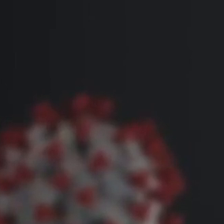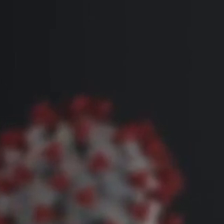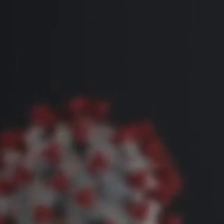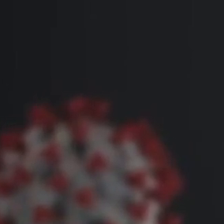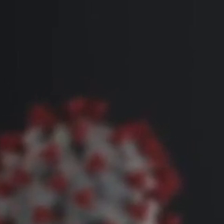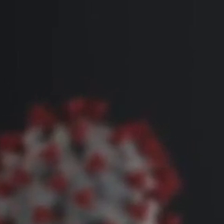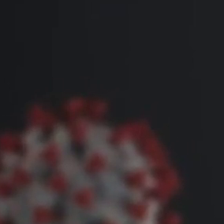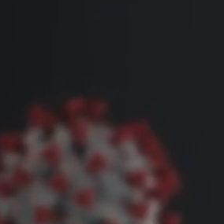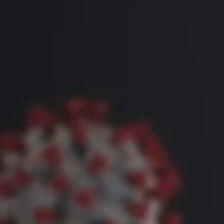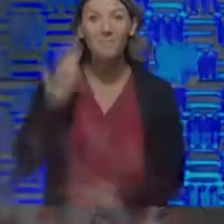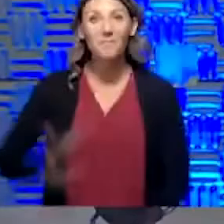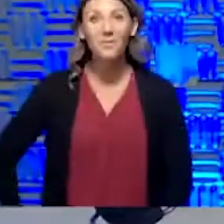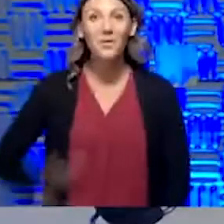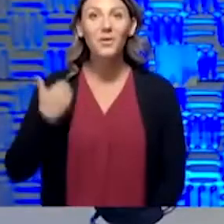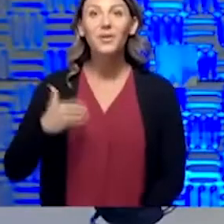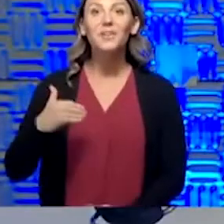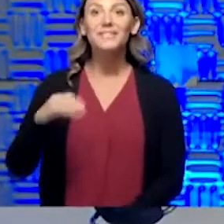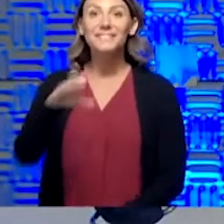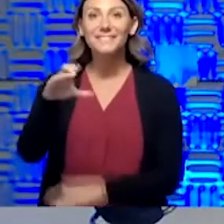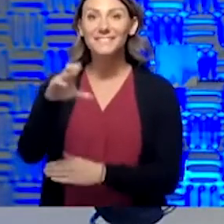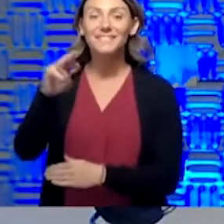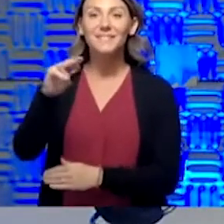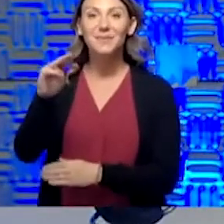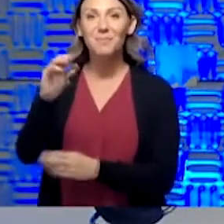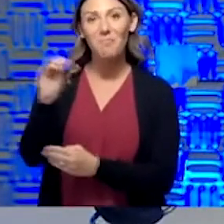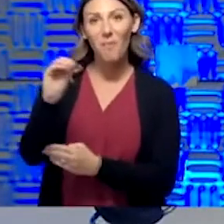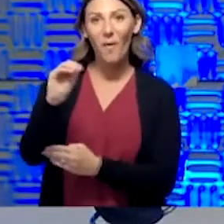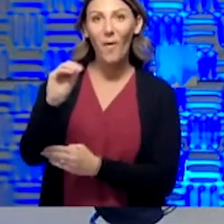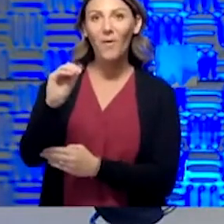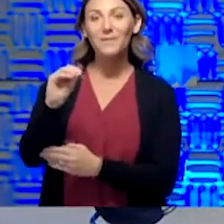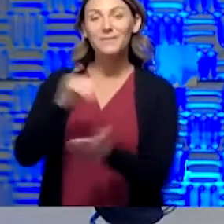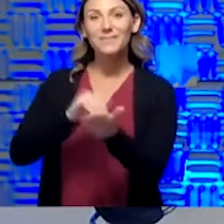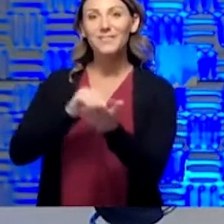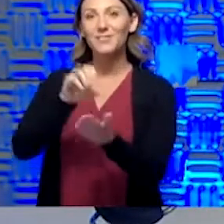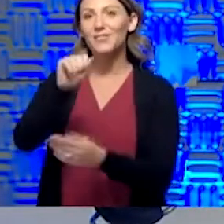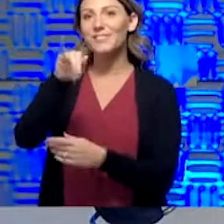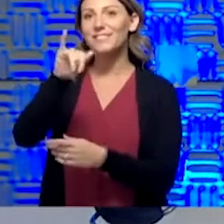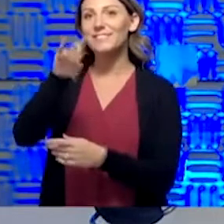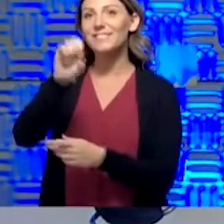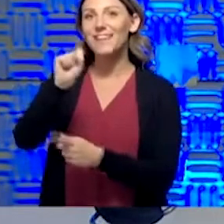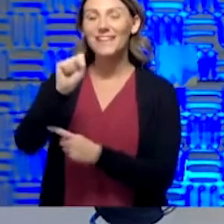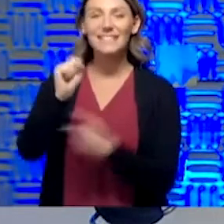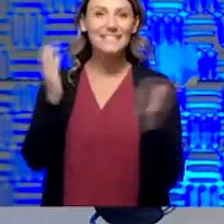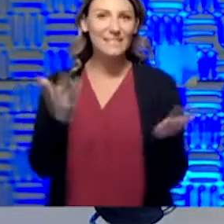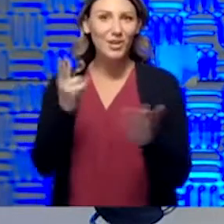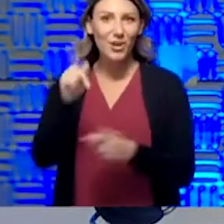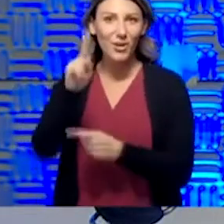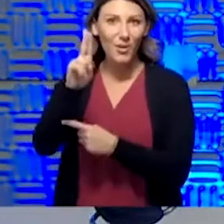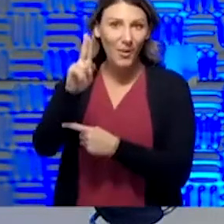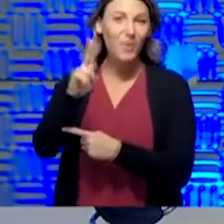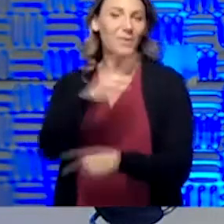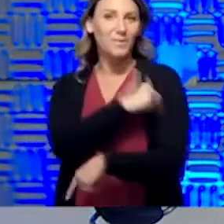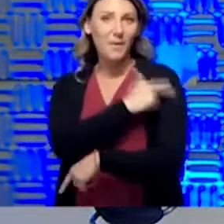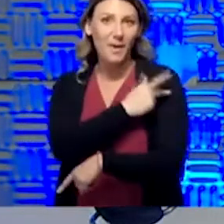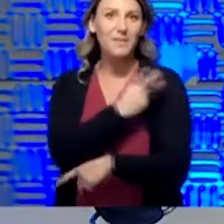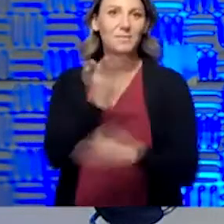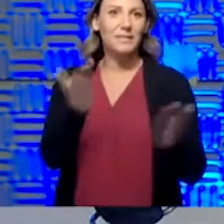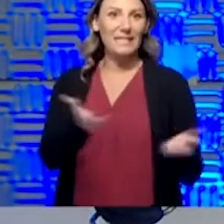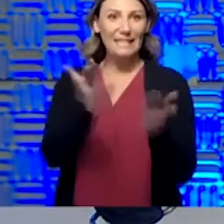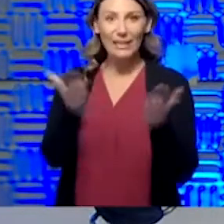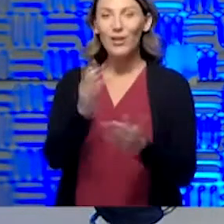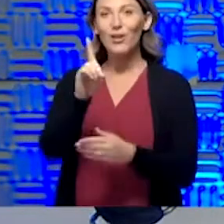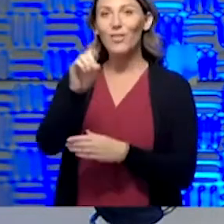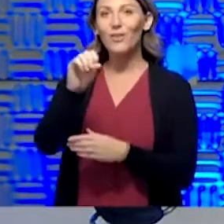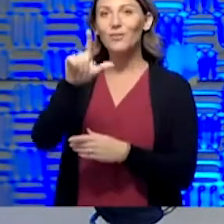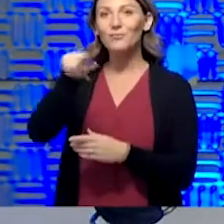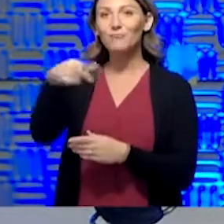Good morning, this is Steve Stites, Chief Medical Officer at the University of Kansas Health System. We're broadcasting from the Dolph Simons Family Studio here in the Health